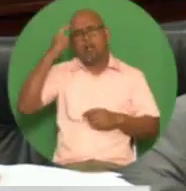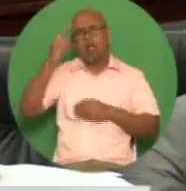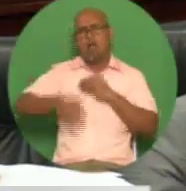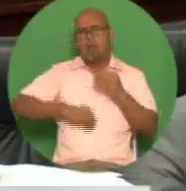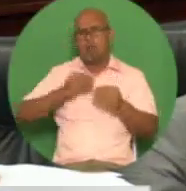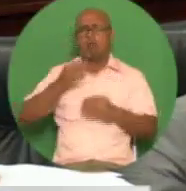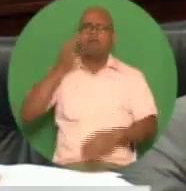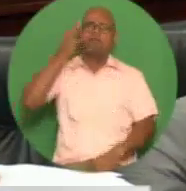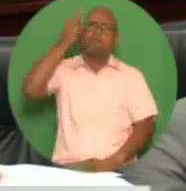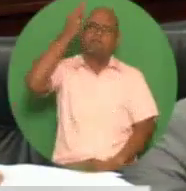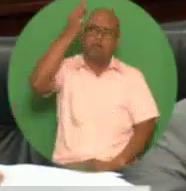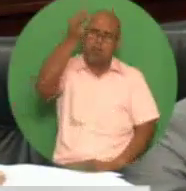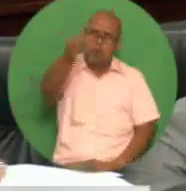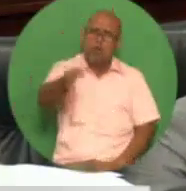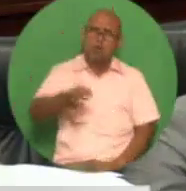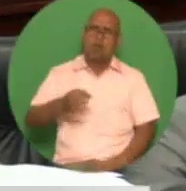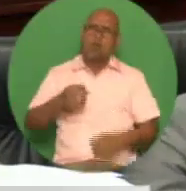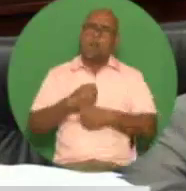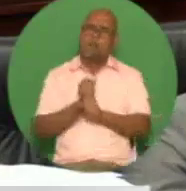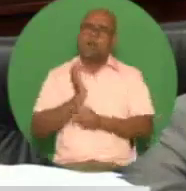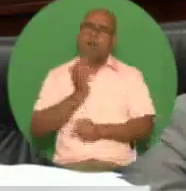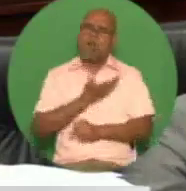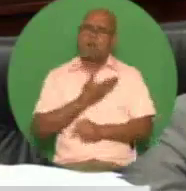stable stable and equitable